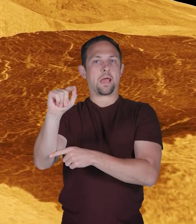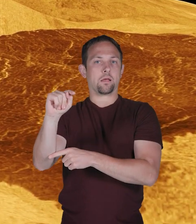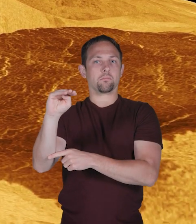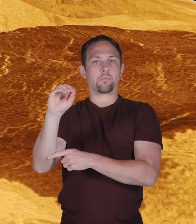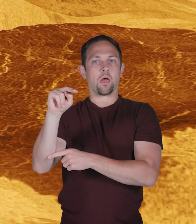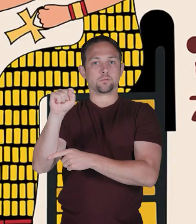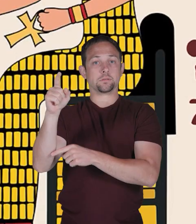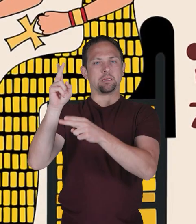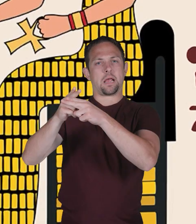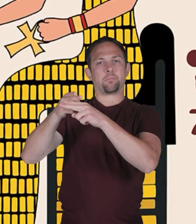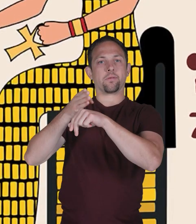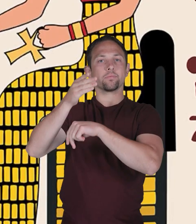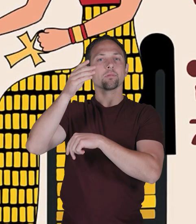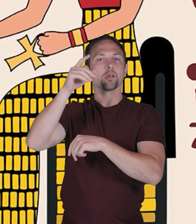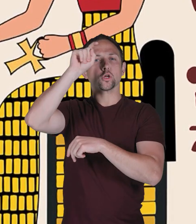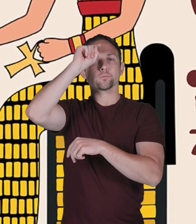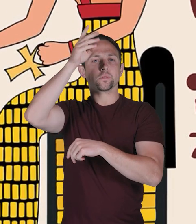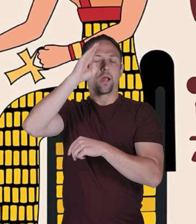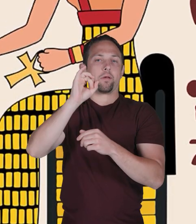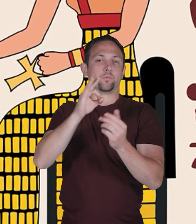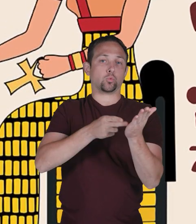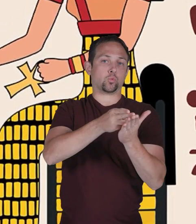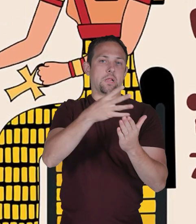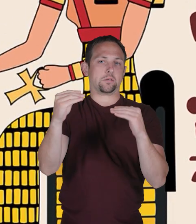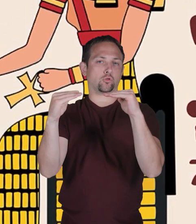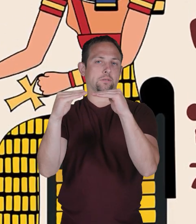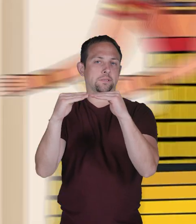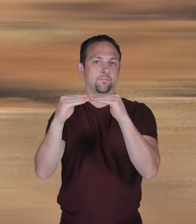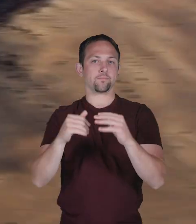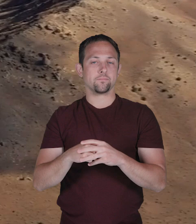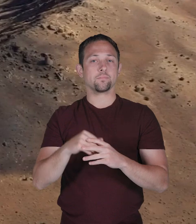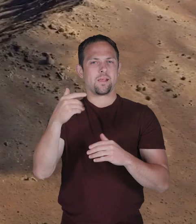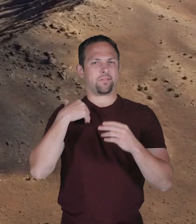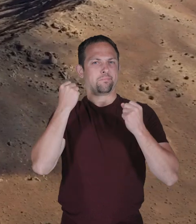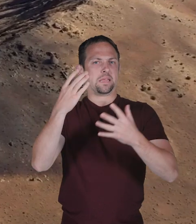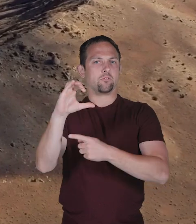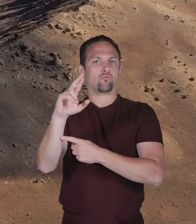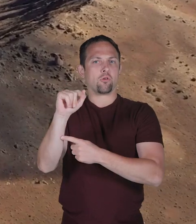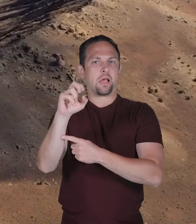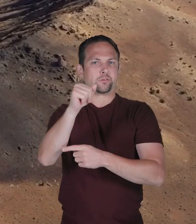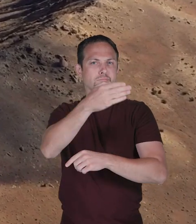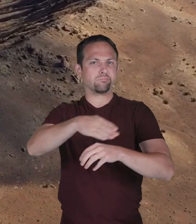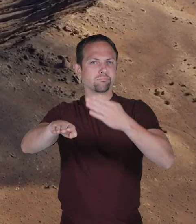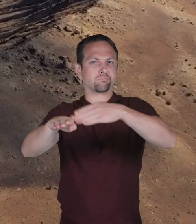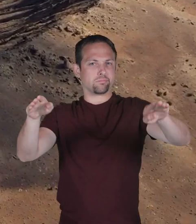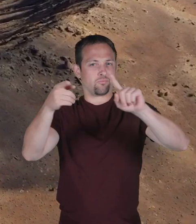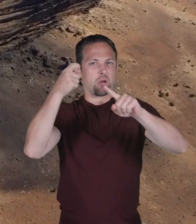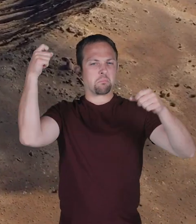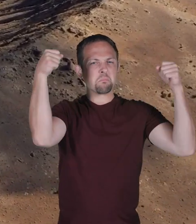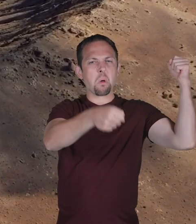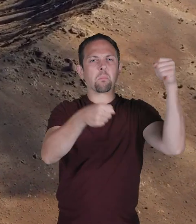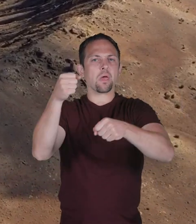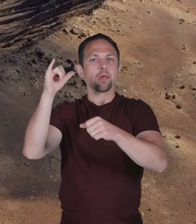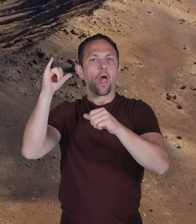Maat Mons, which is named after the Egyptian goddess of truth and justice. There are also many craters that were created by